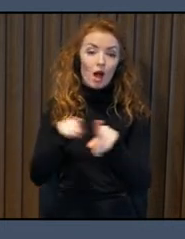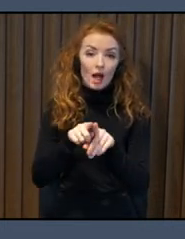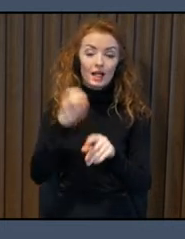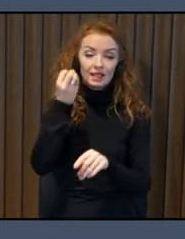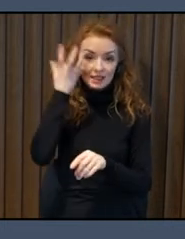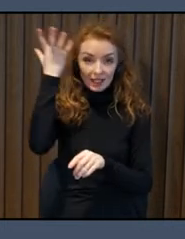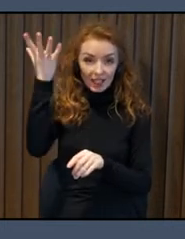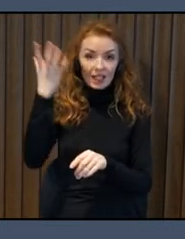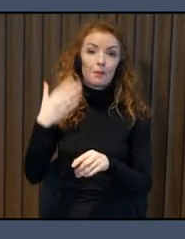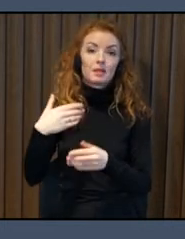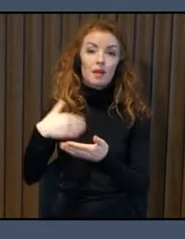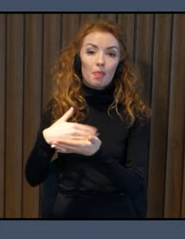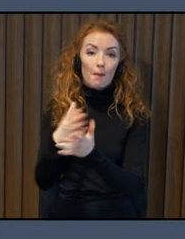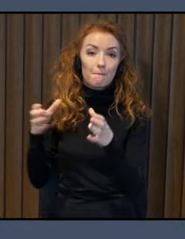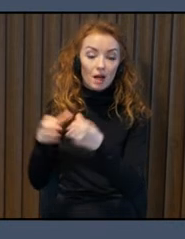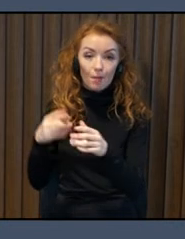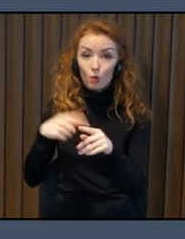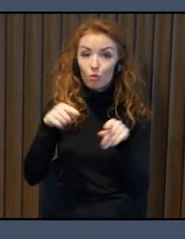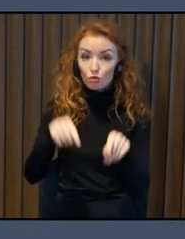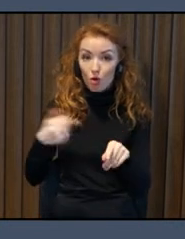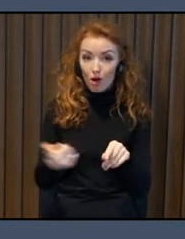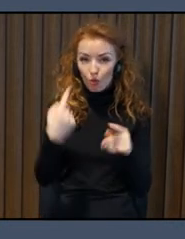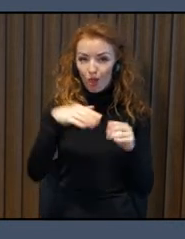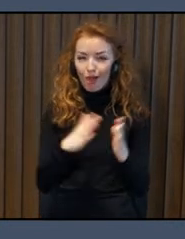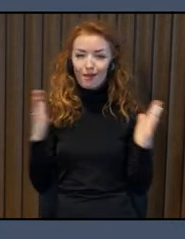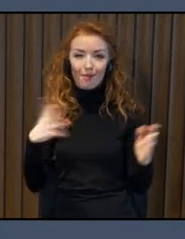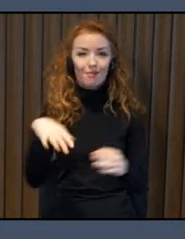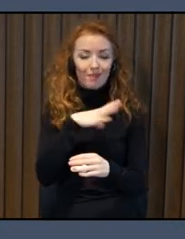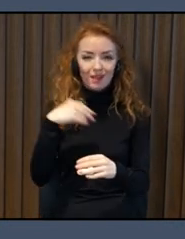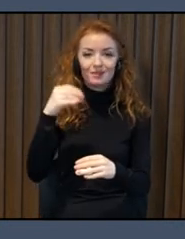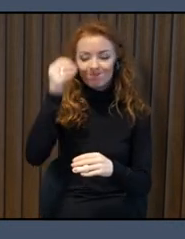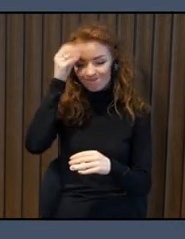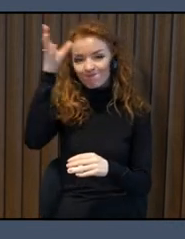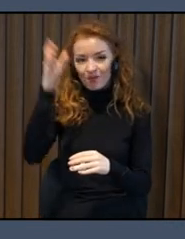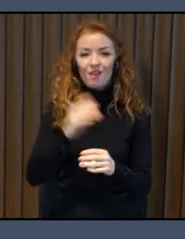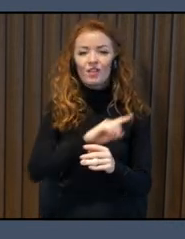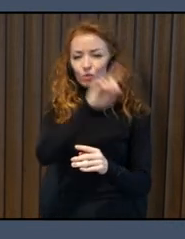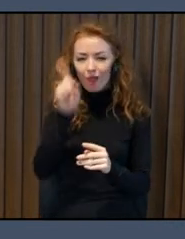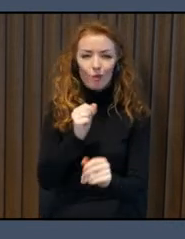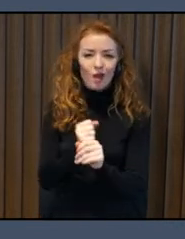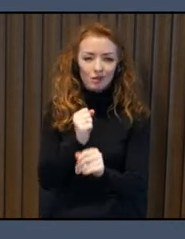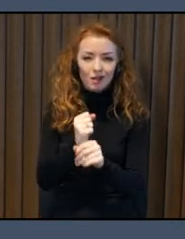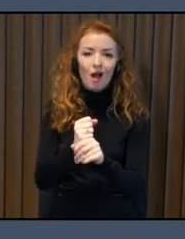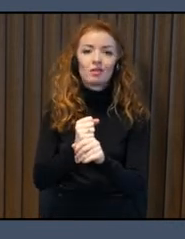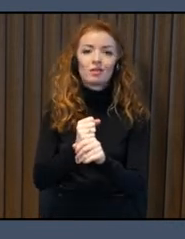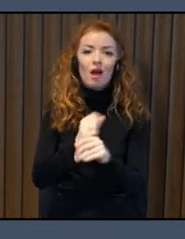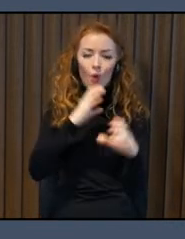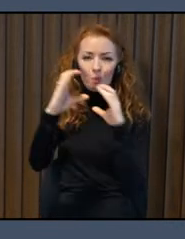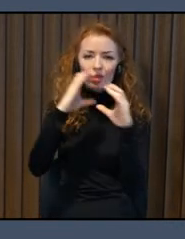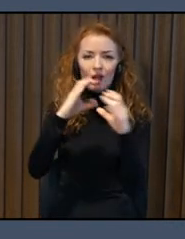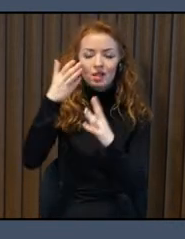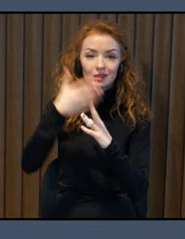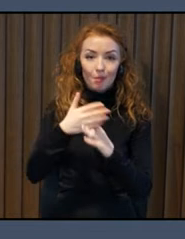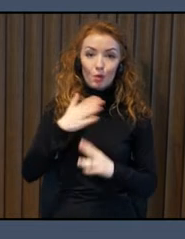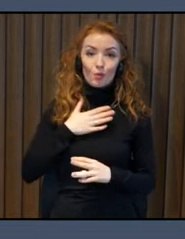that we need to work constantly on our communication between us, the municipality, and the Unshipping Disability